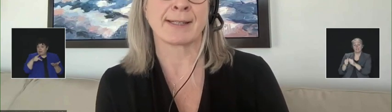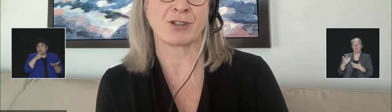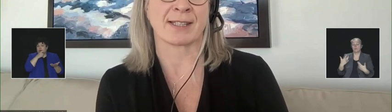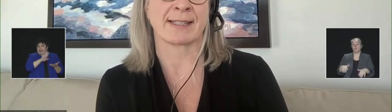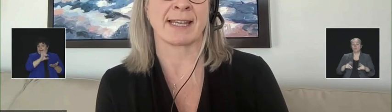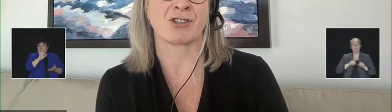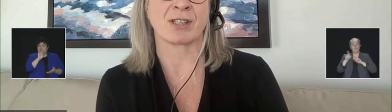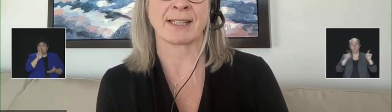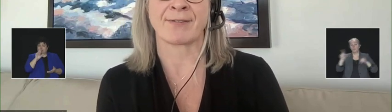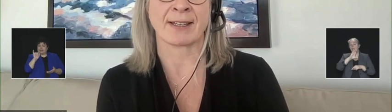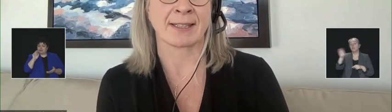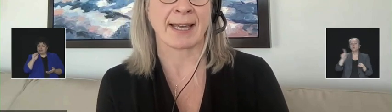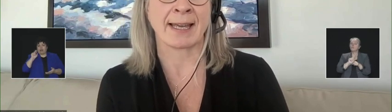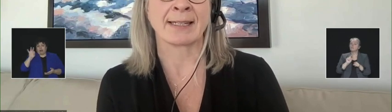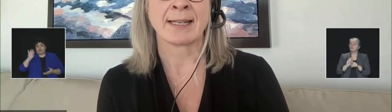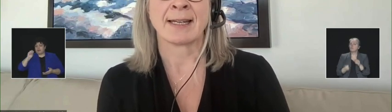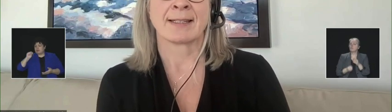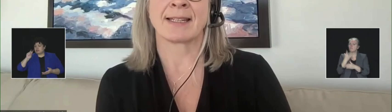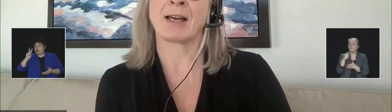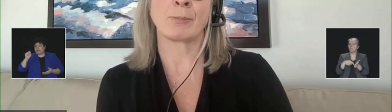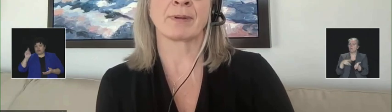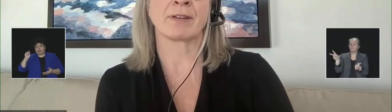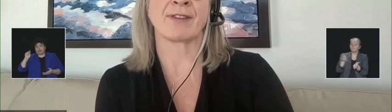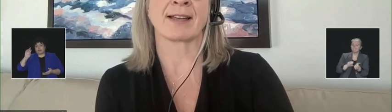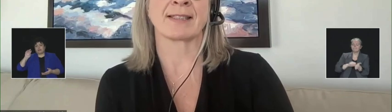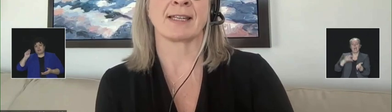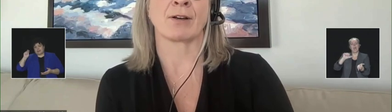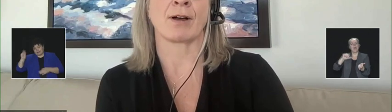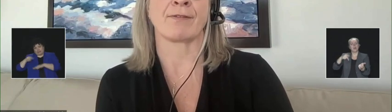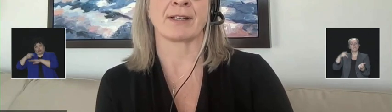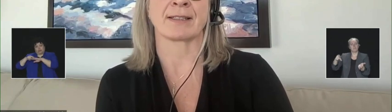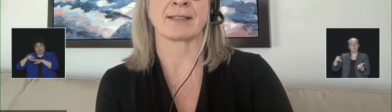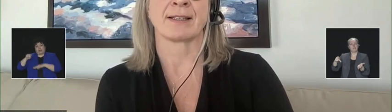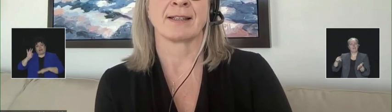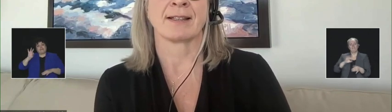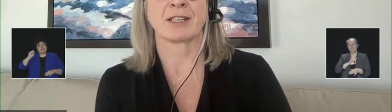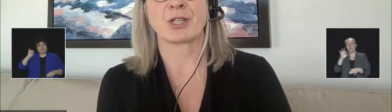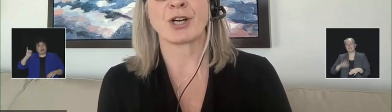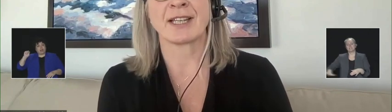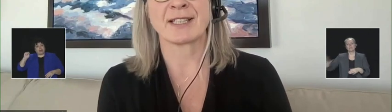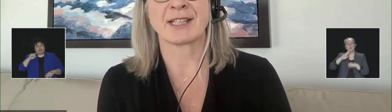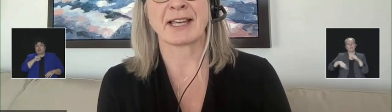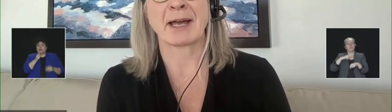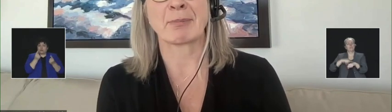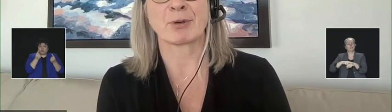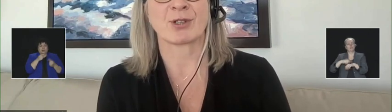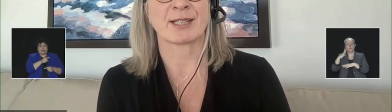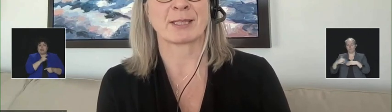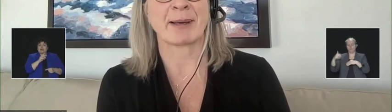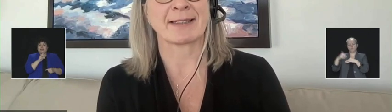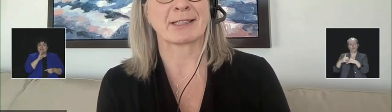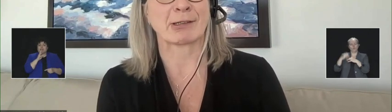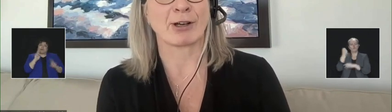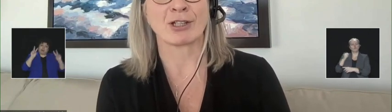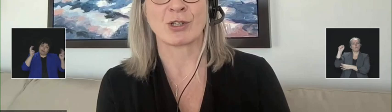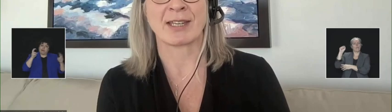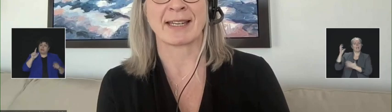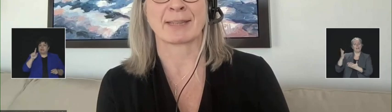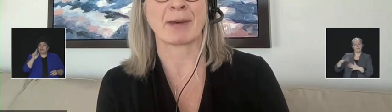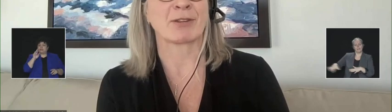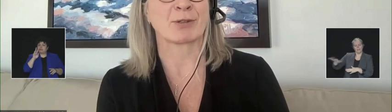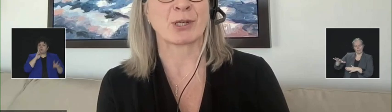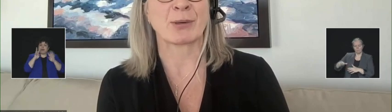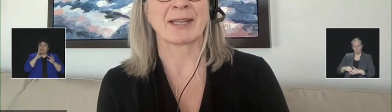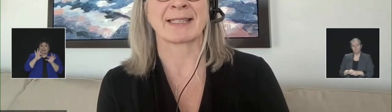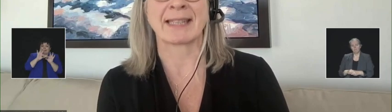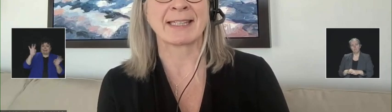Sovereign Indigenous Nations, FSIN, to help build vaccine confidence. The Talking Stick app, which is expected to launch in